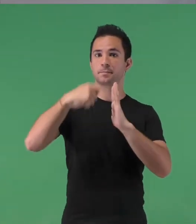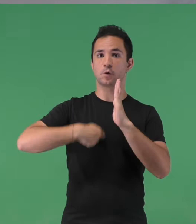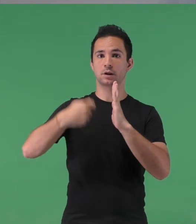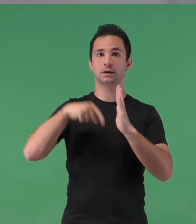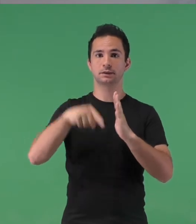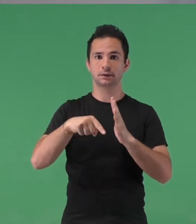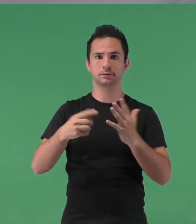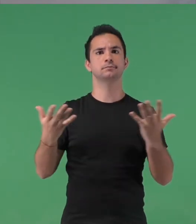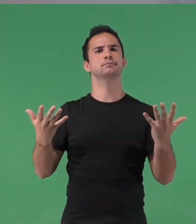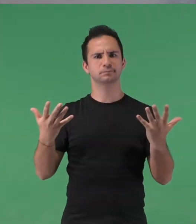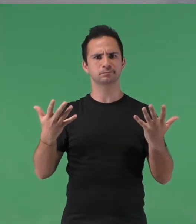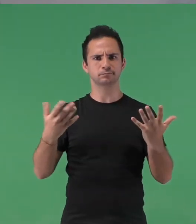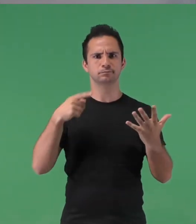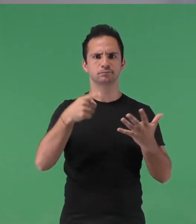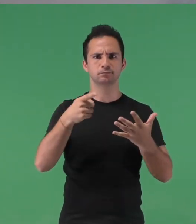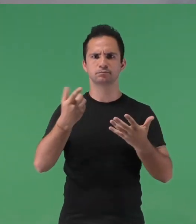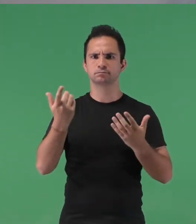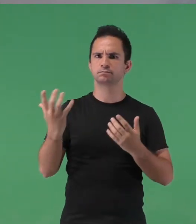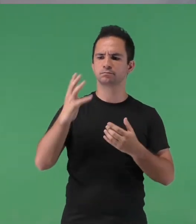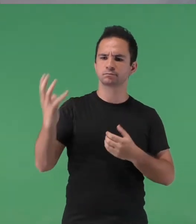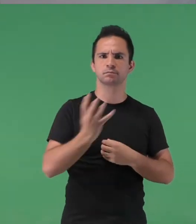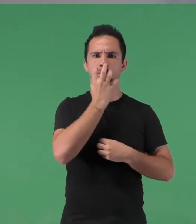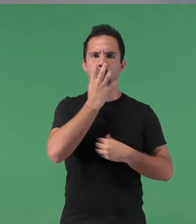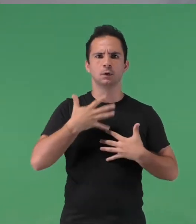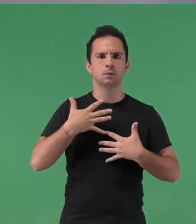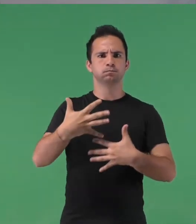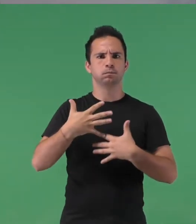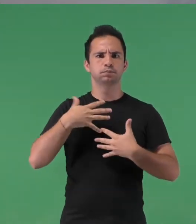called breath box which would give innovative solutions to the patients